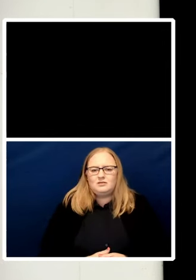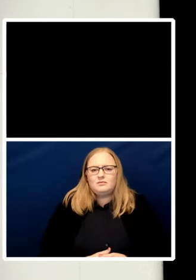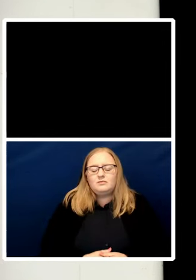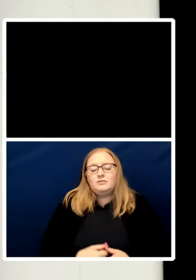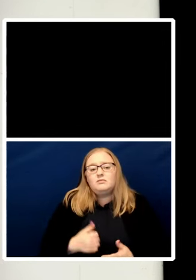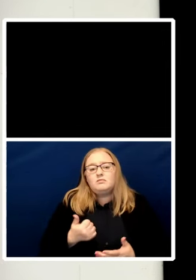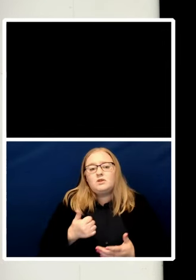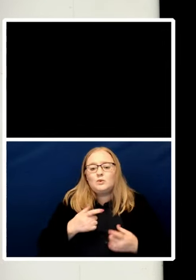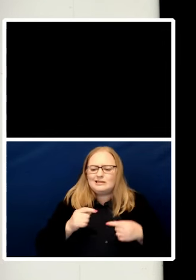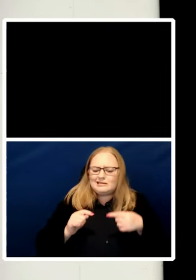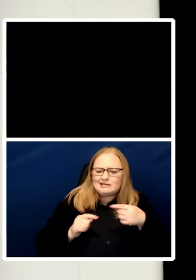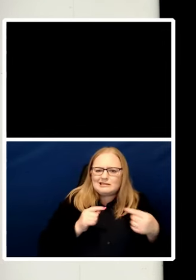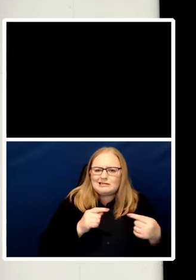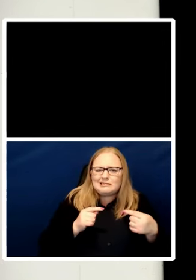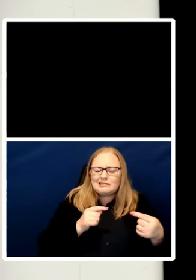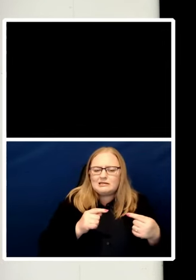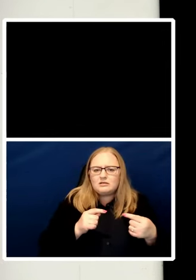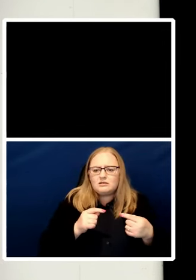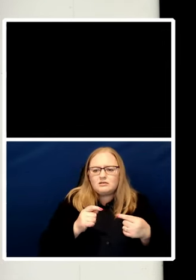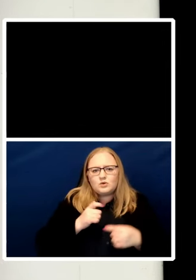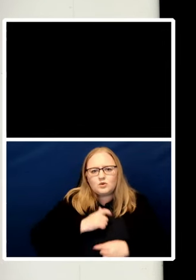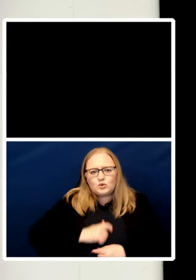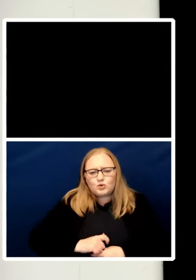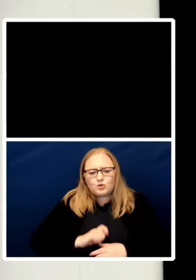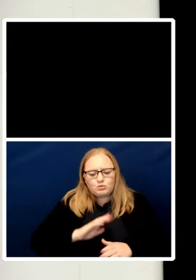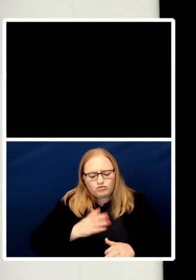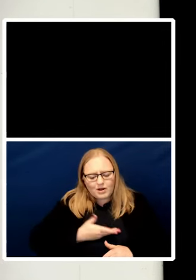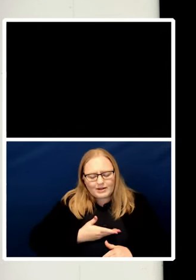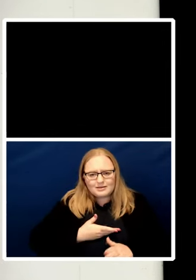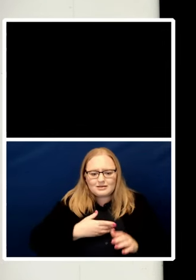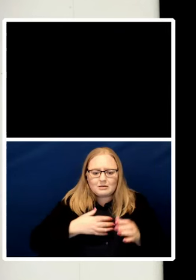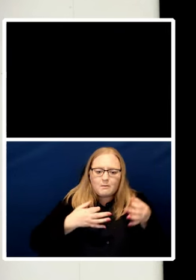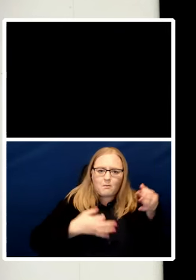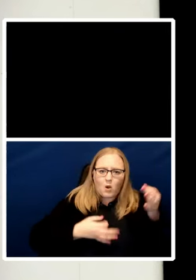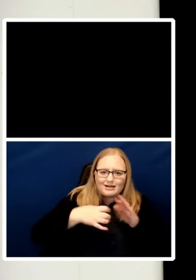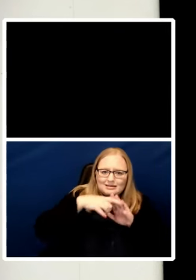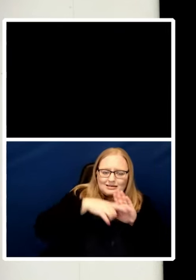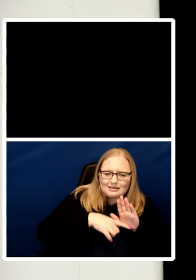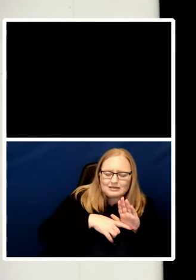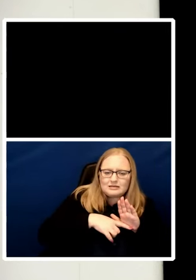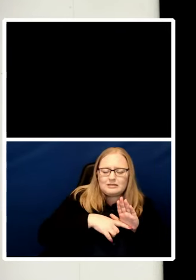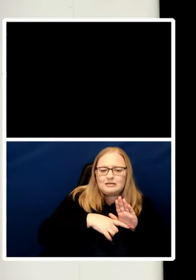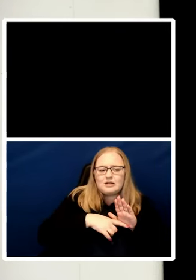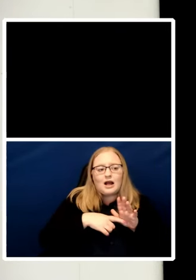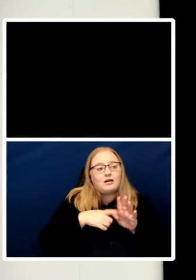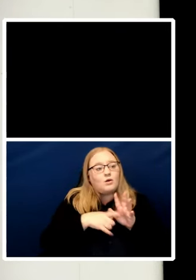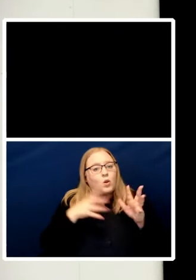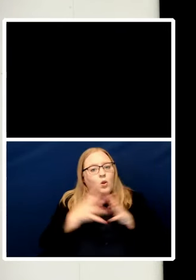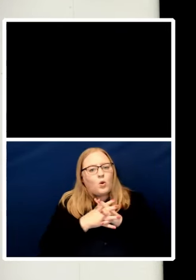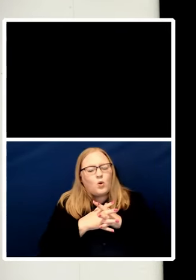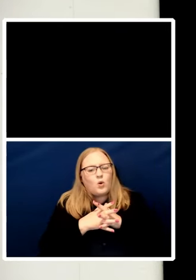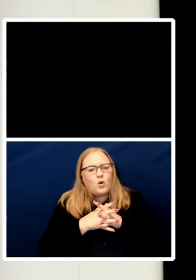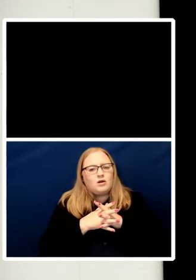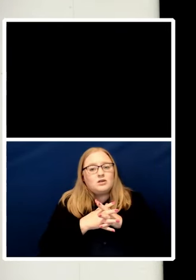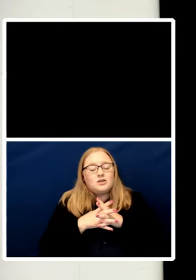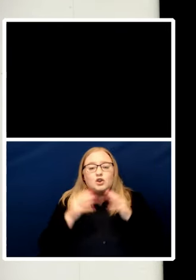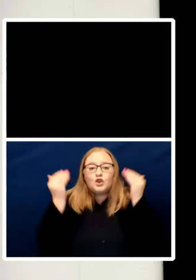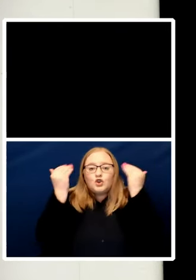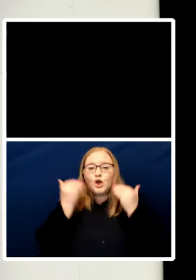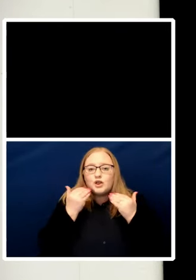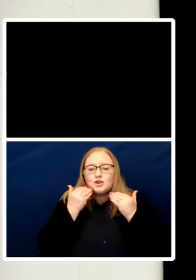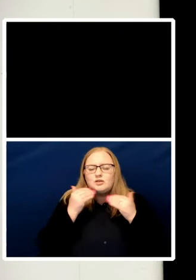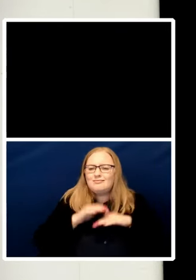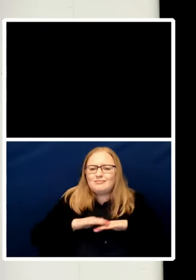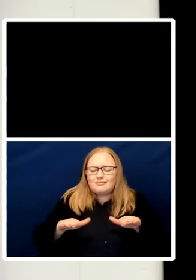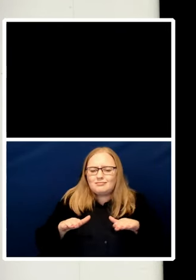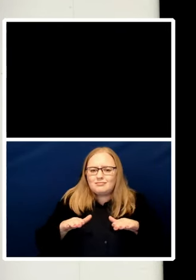in policy and lawmaking judges need not be overly politicized. nor need